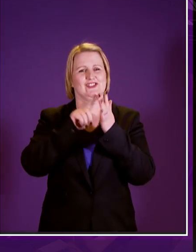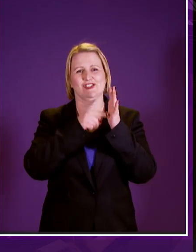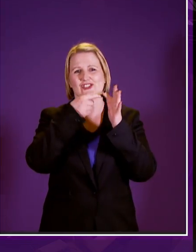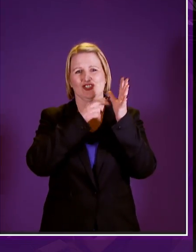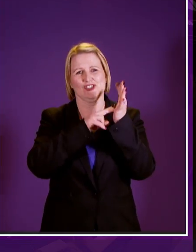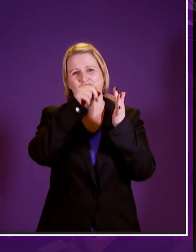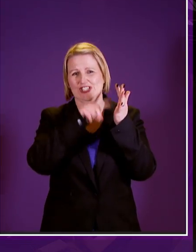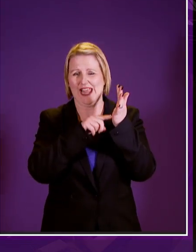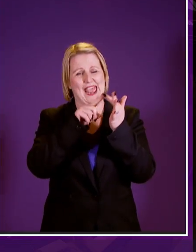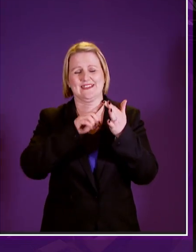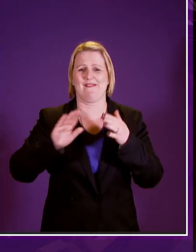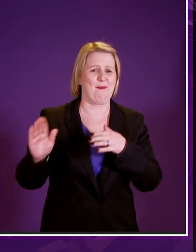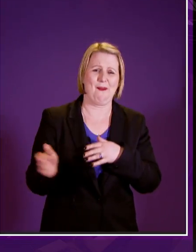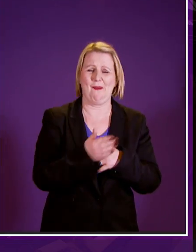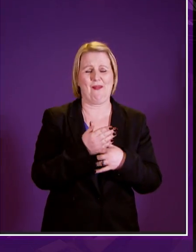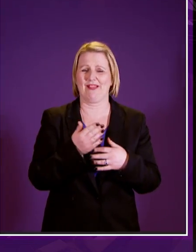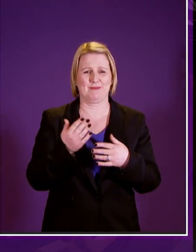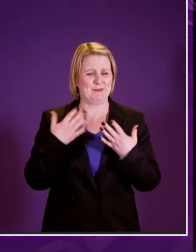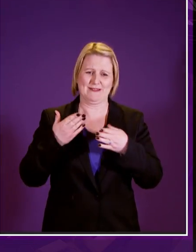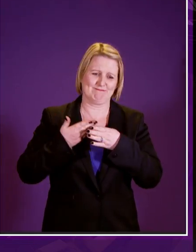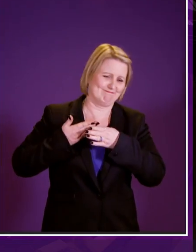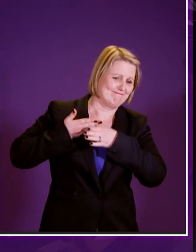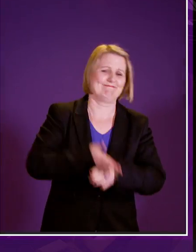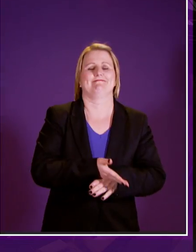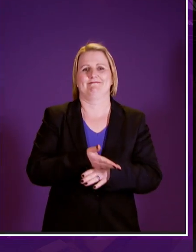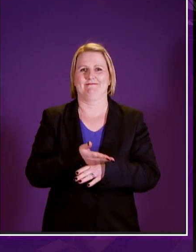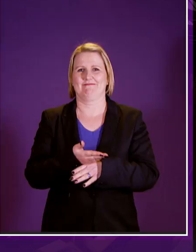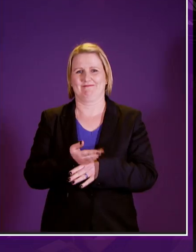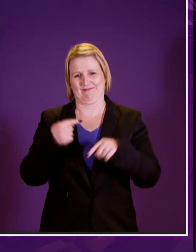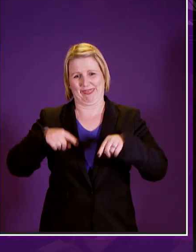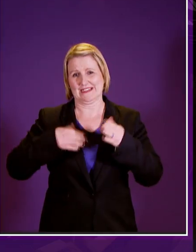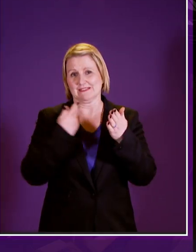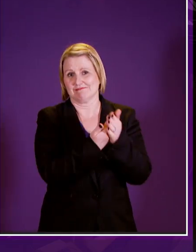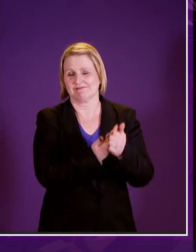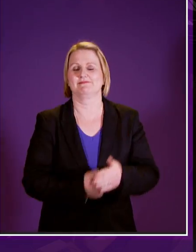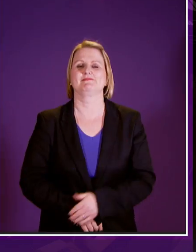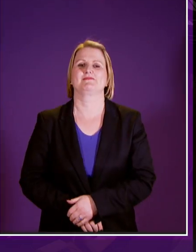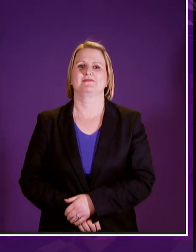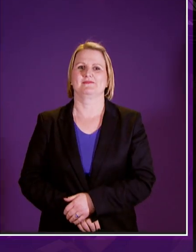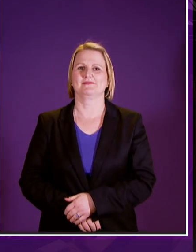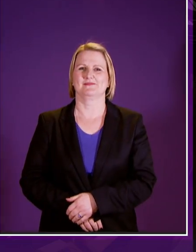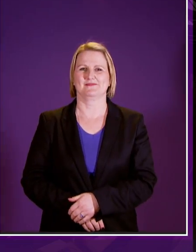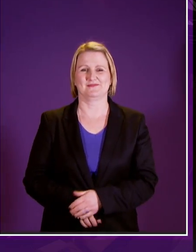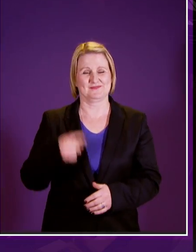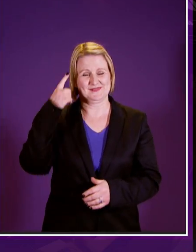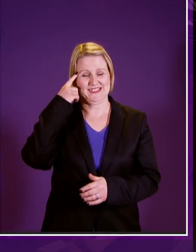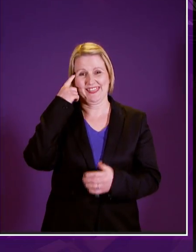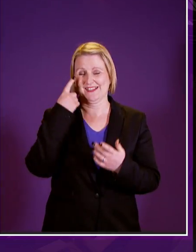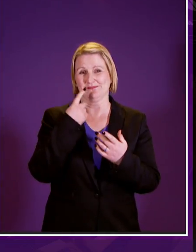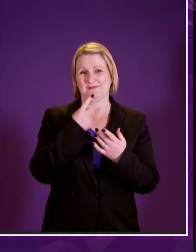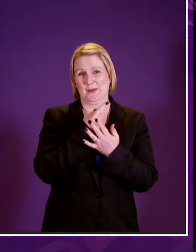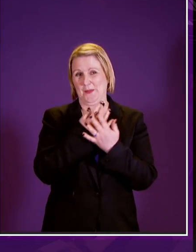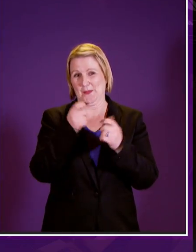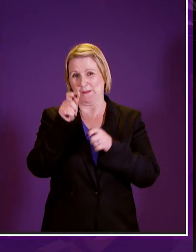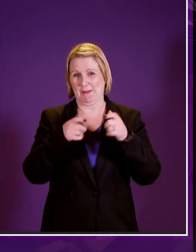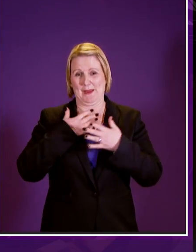everyone and simon who worked so hard on this one of the reasons that i think people you know are emotional about this particular uh